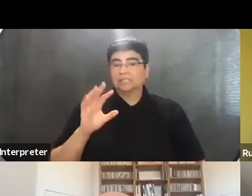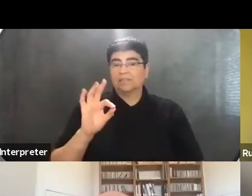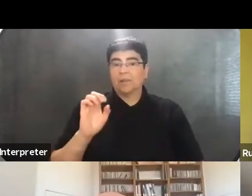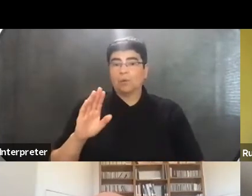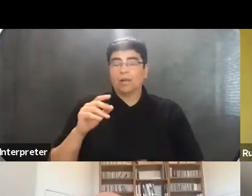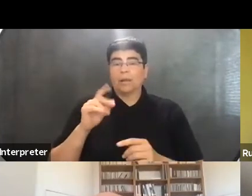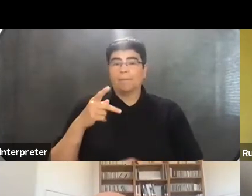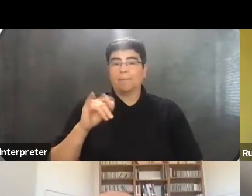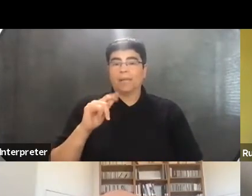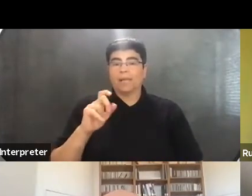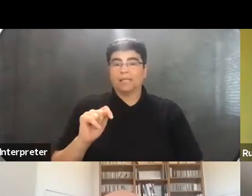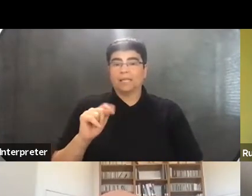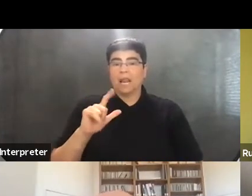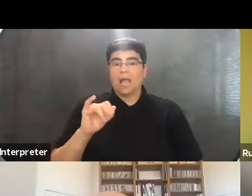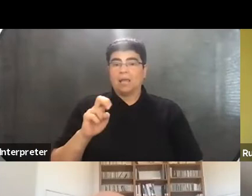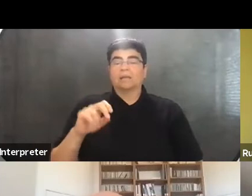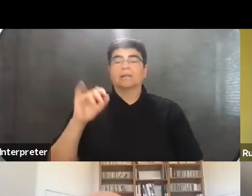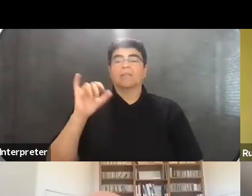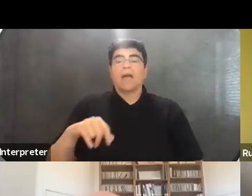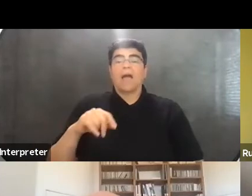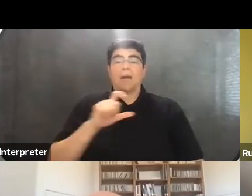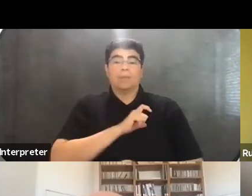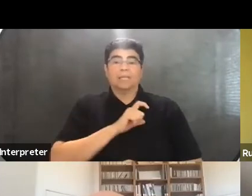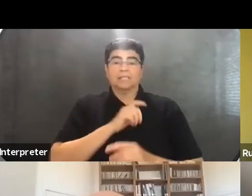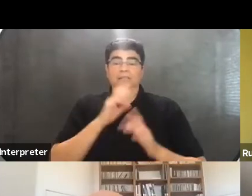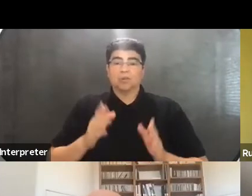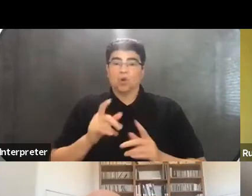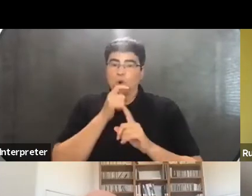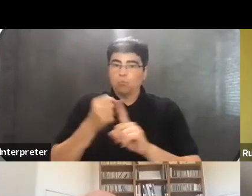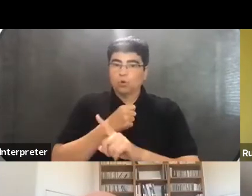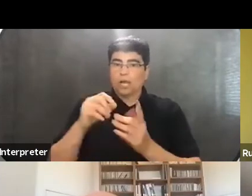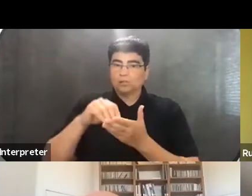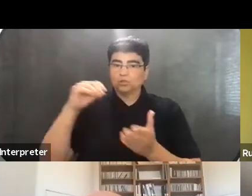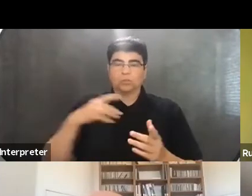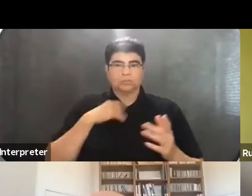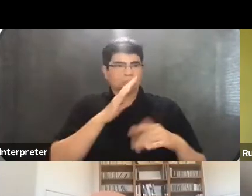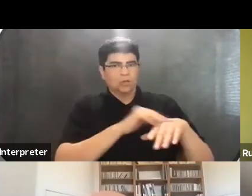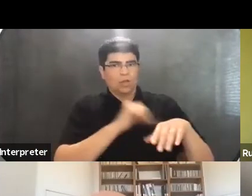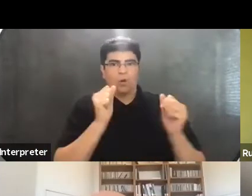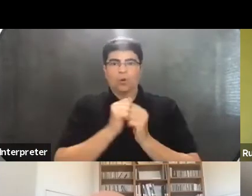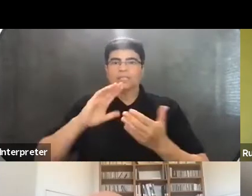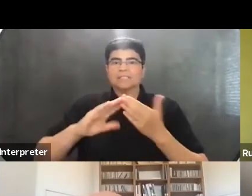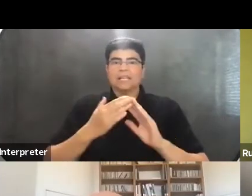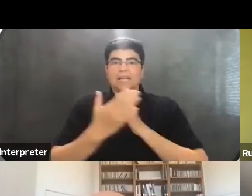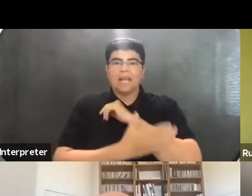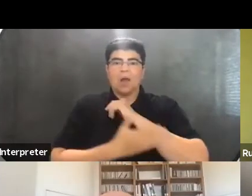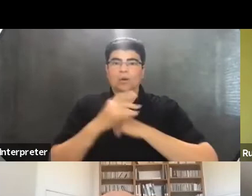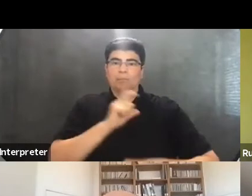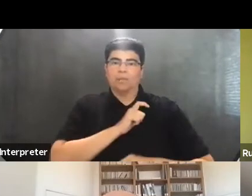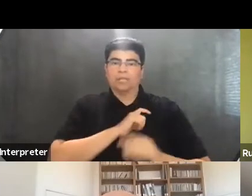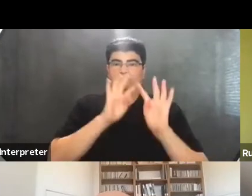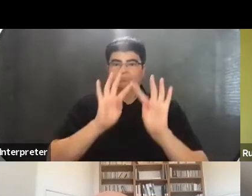UCPD officers who brutalized students have been deployed alongside city and county police forces